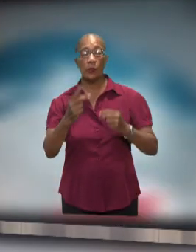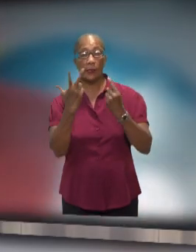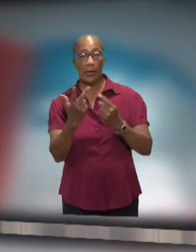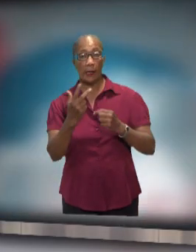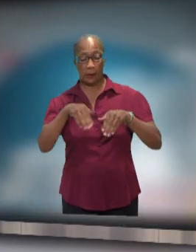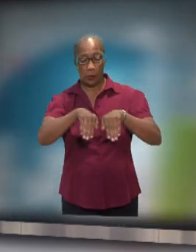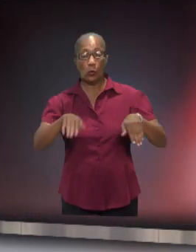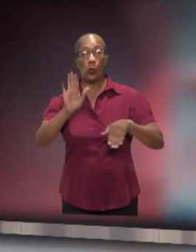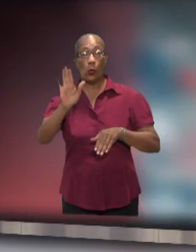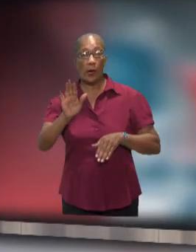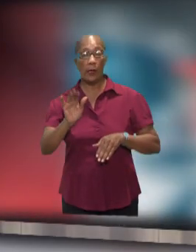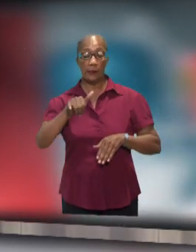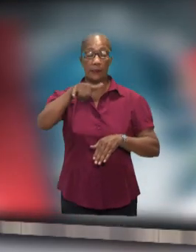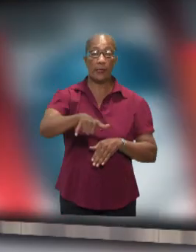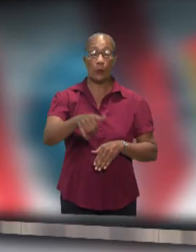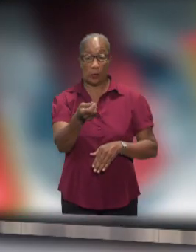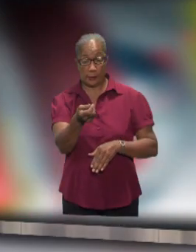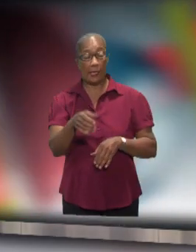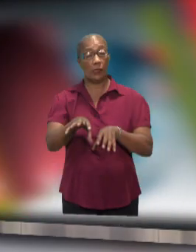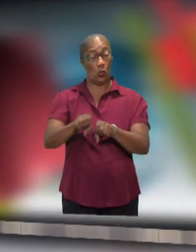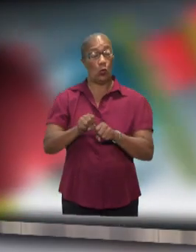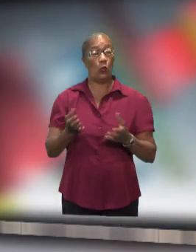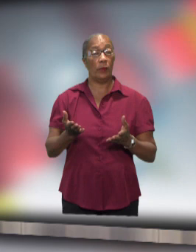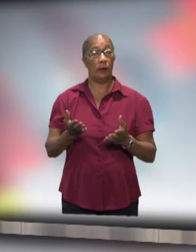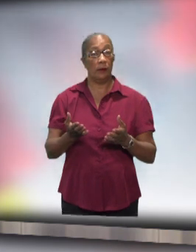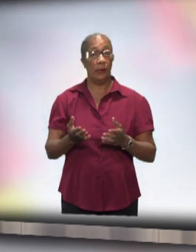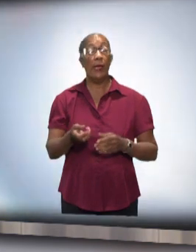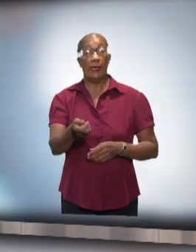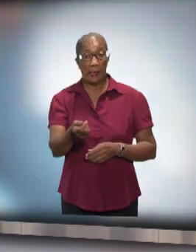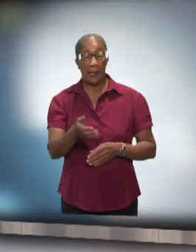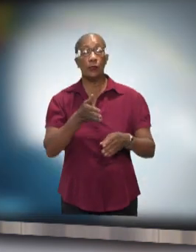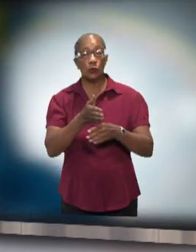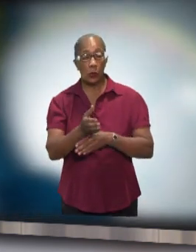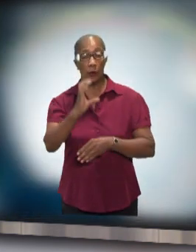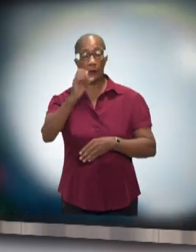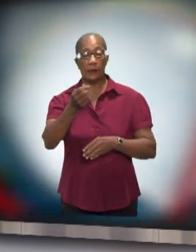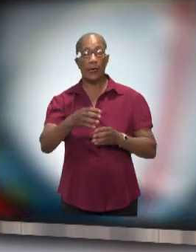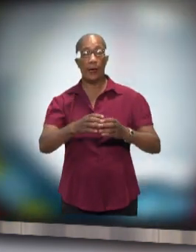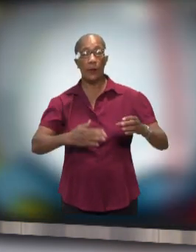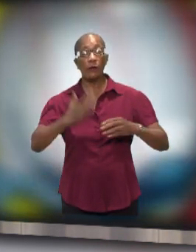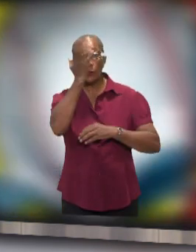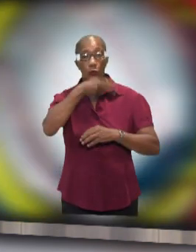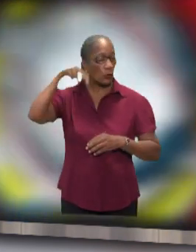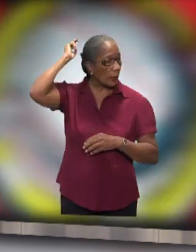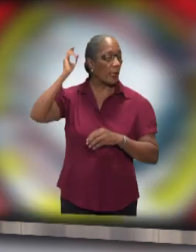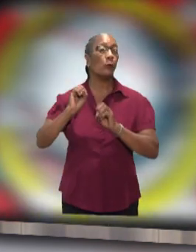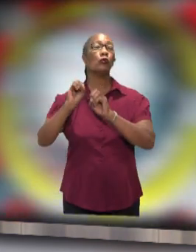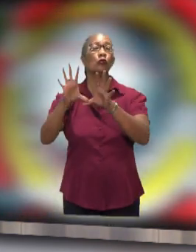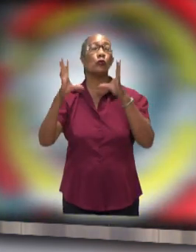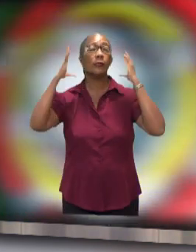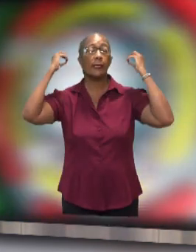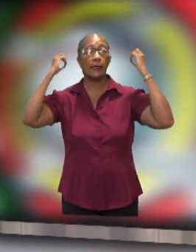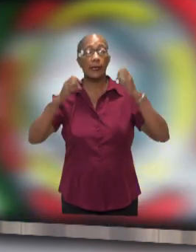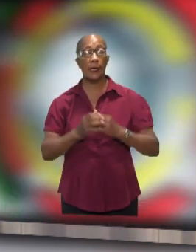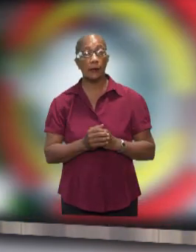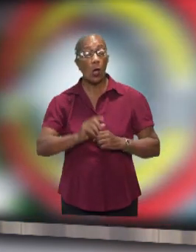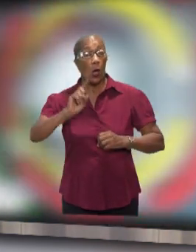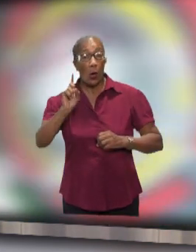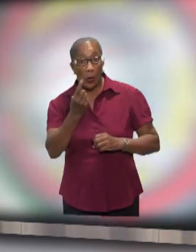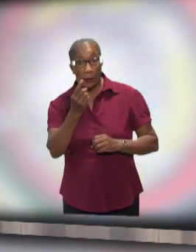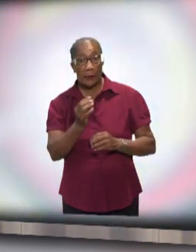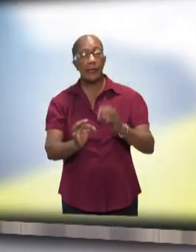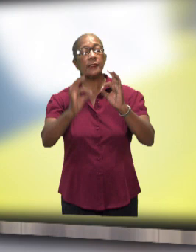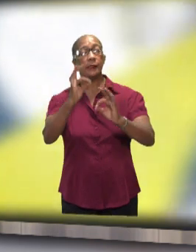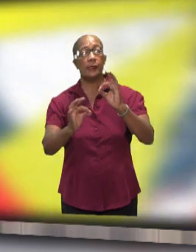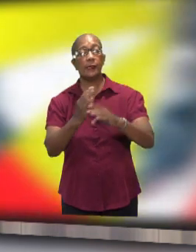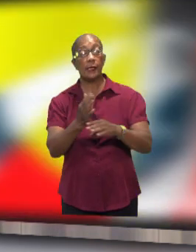In May 2018, Customs at Schiphol Airport confiscated the amount of money. The money was sent to